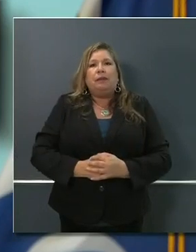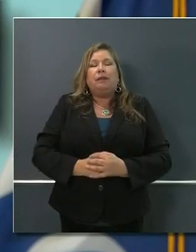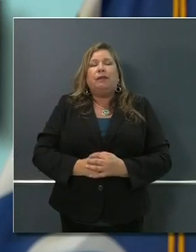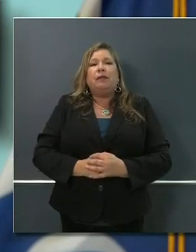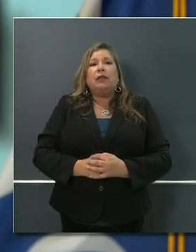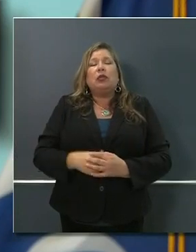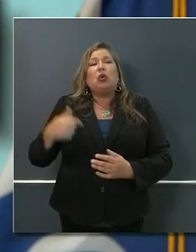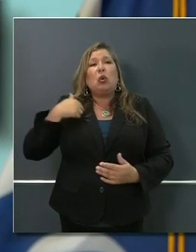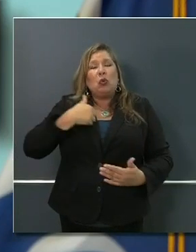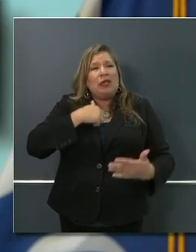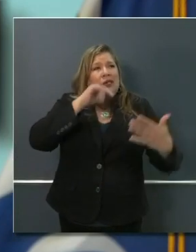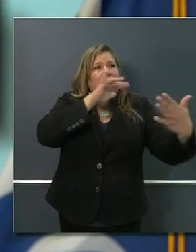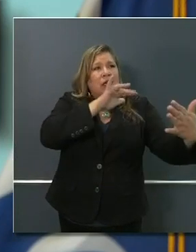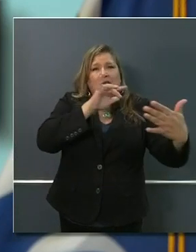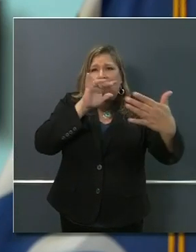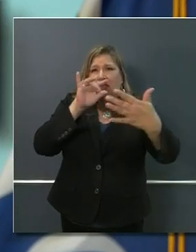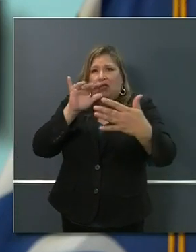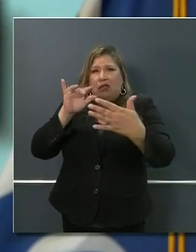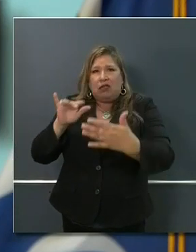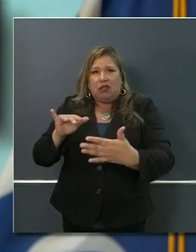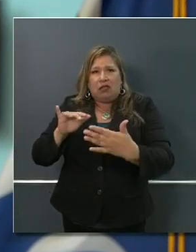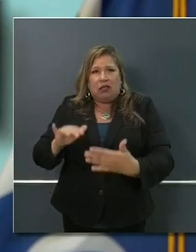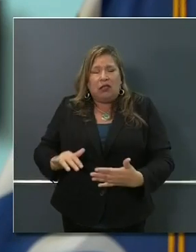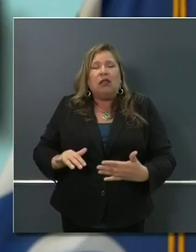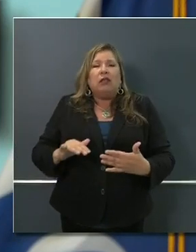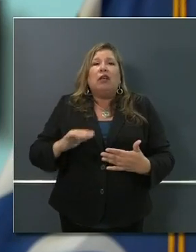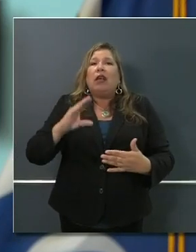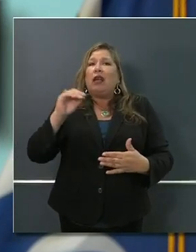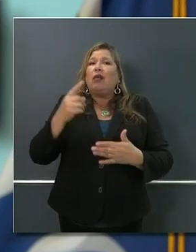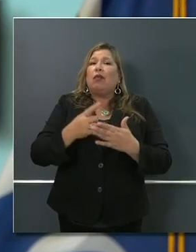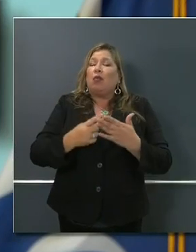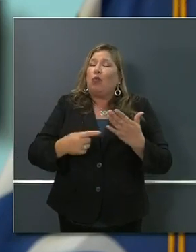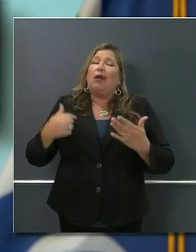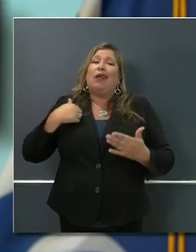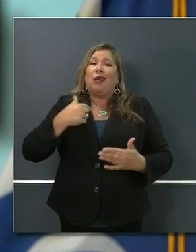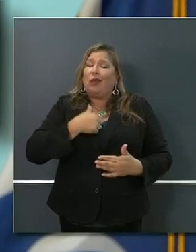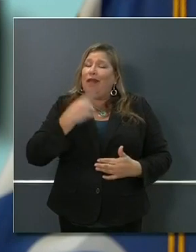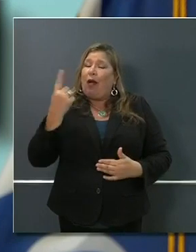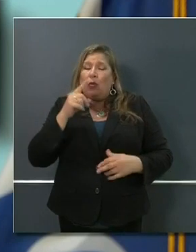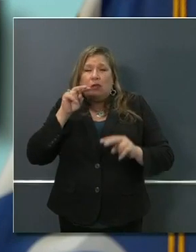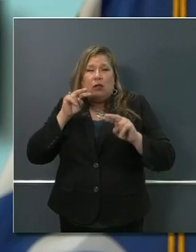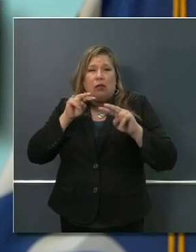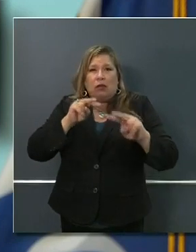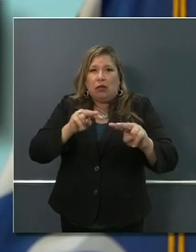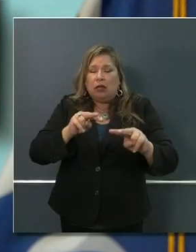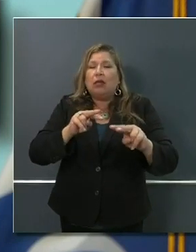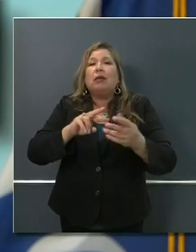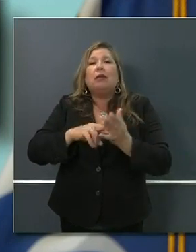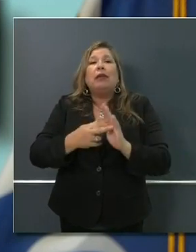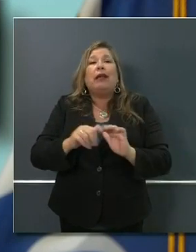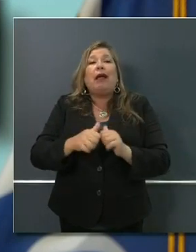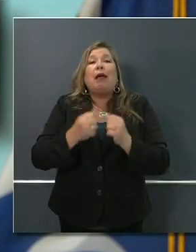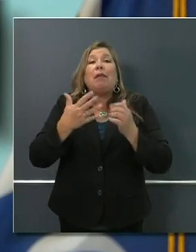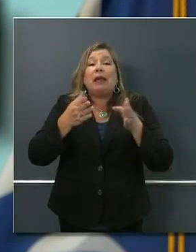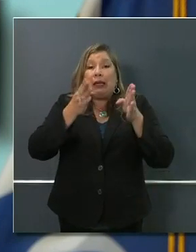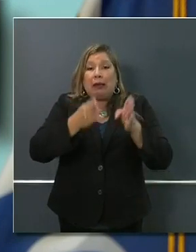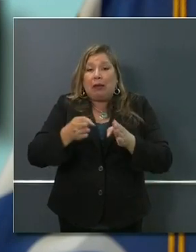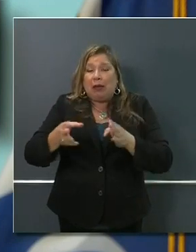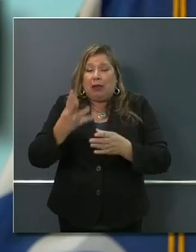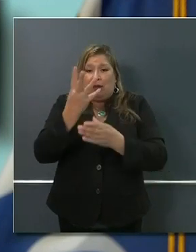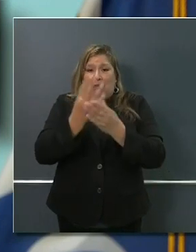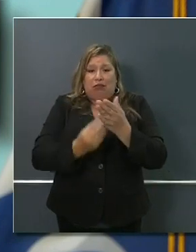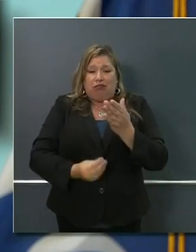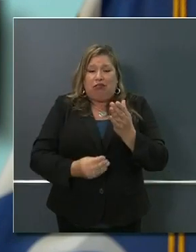is prevalent in all of our discussions is the number of people whose lives have been lost to this pandemic,